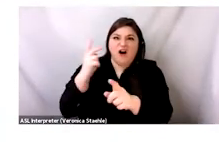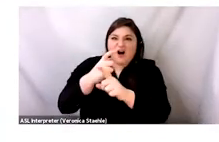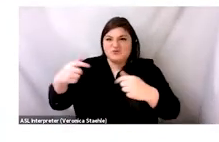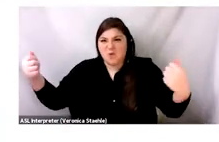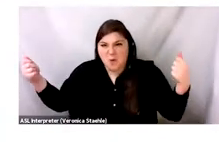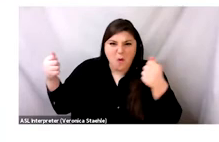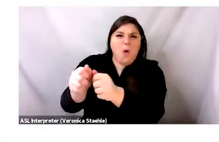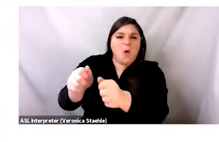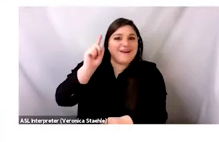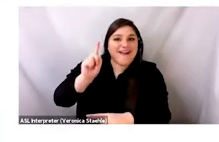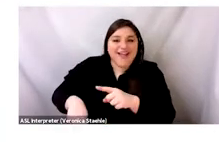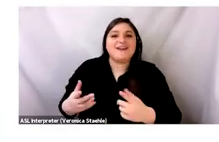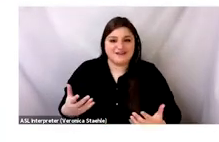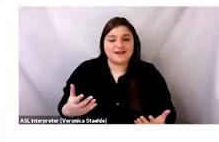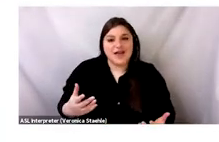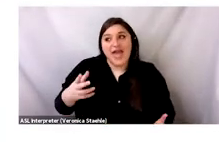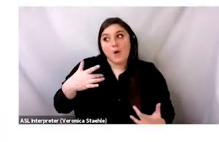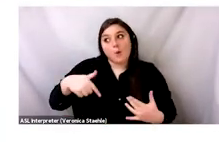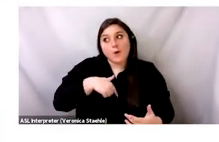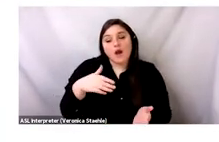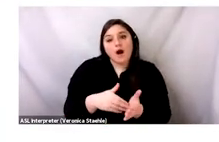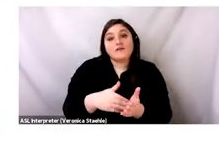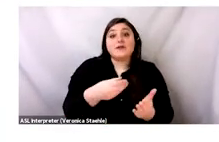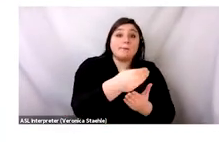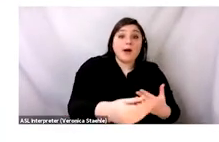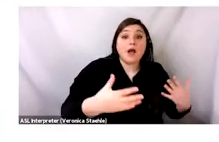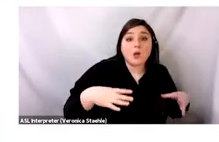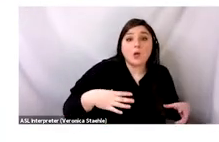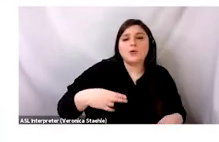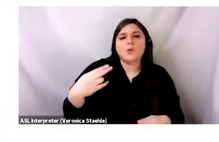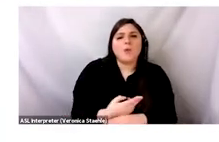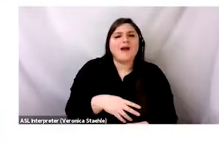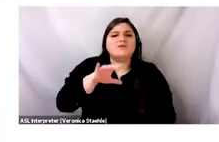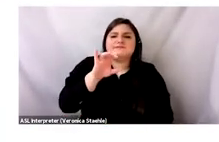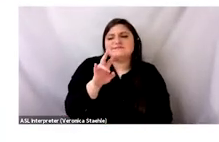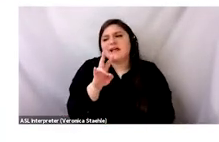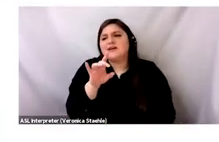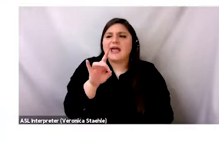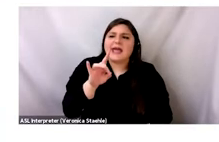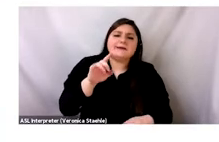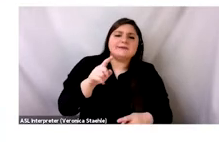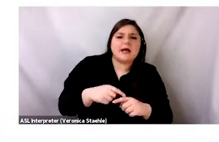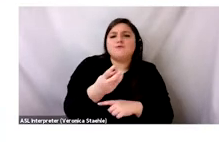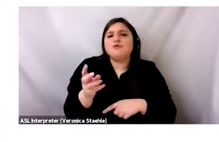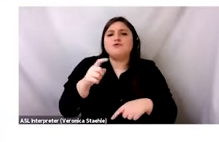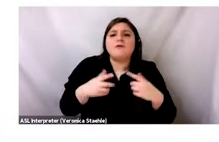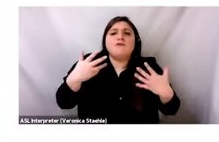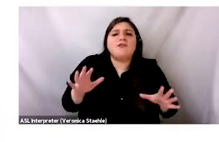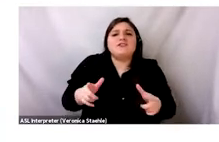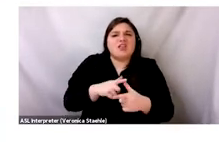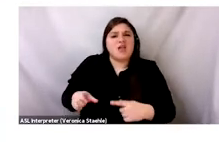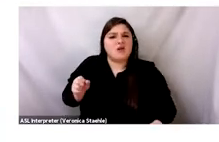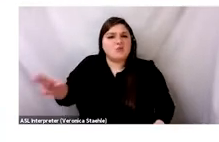own, right? There are some studies that suggest that we're wearing garments only seven times before we get rid of them. Ellen MacArthur Foundation